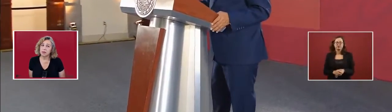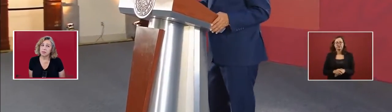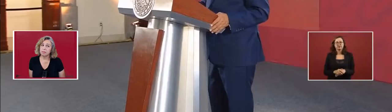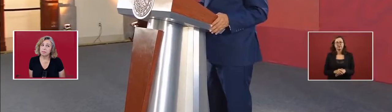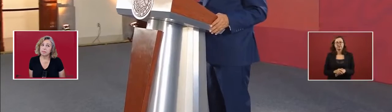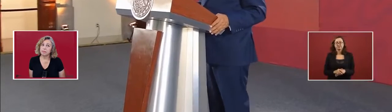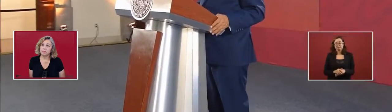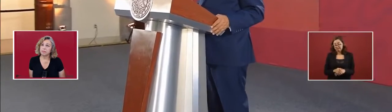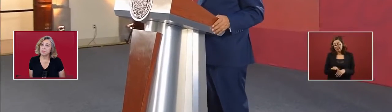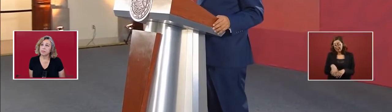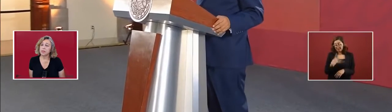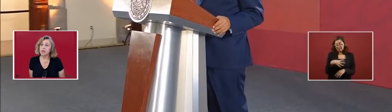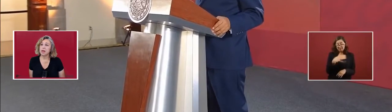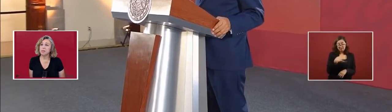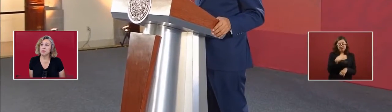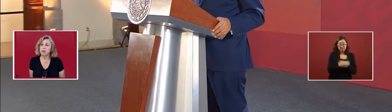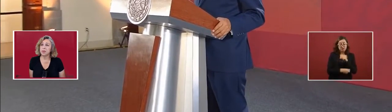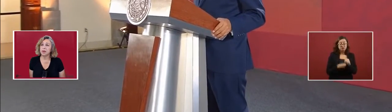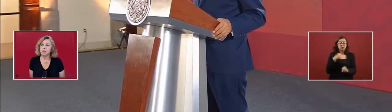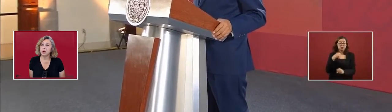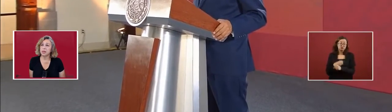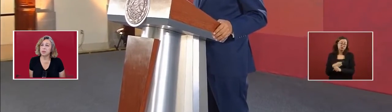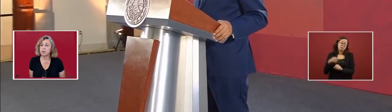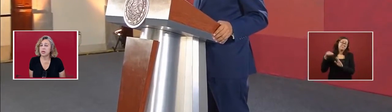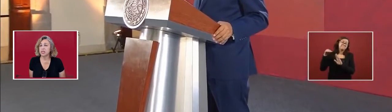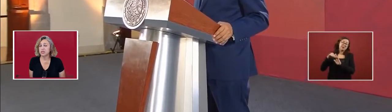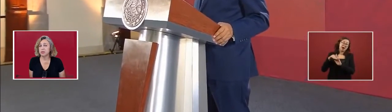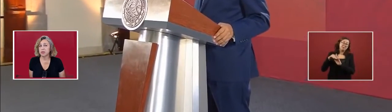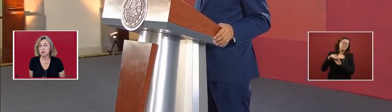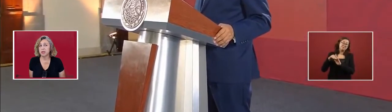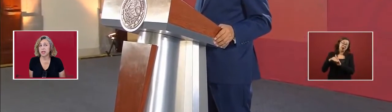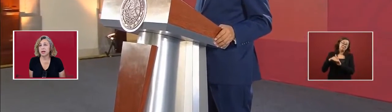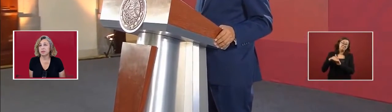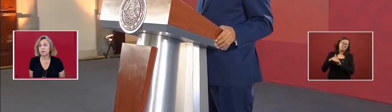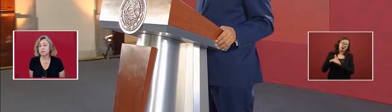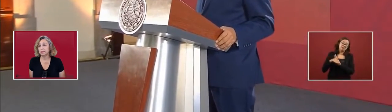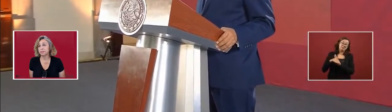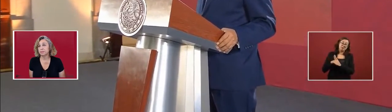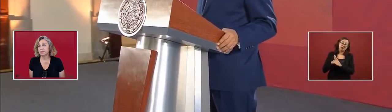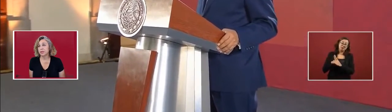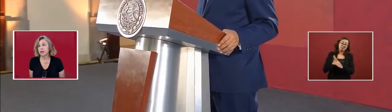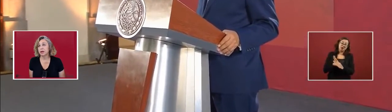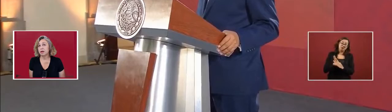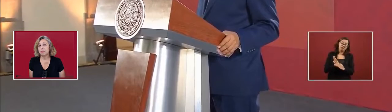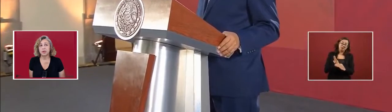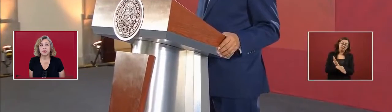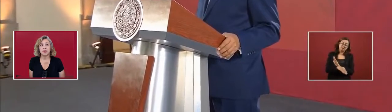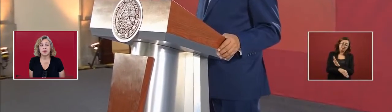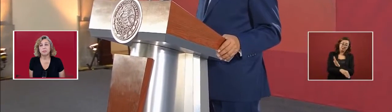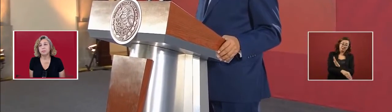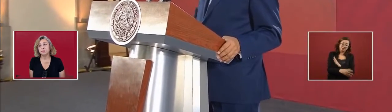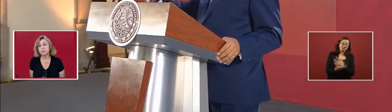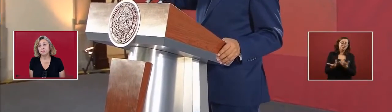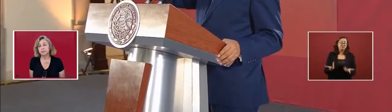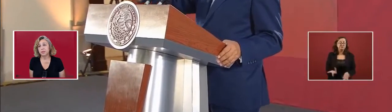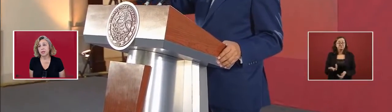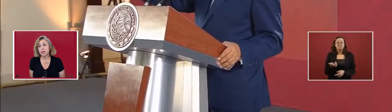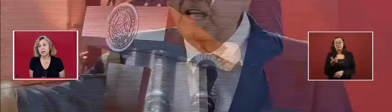permanent way, the production was going down of petroleum.